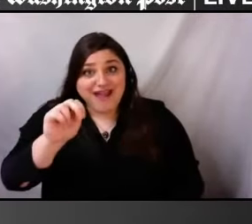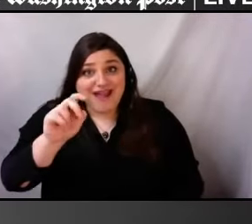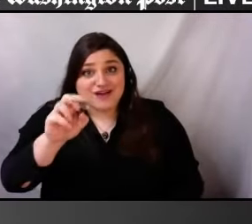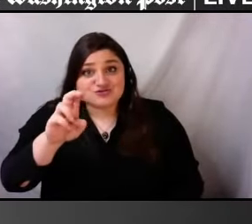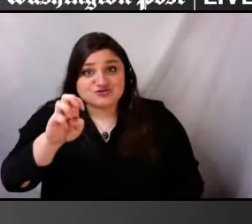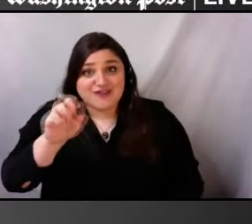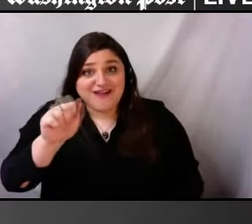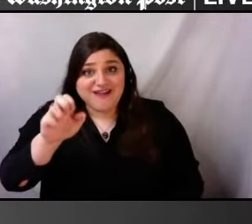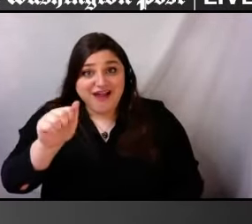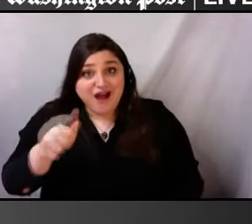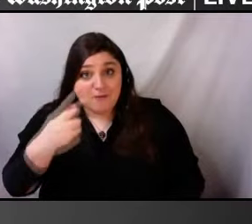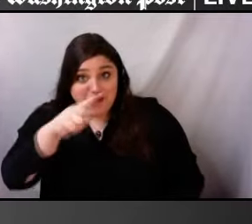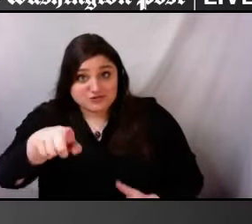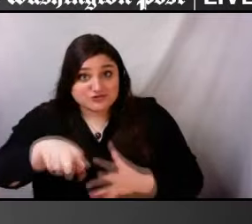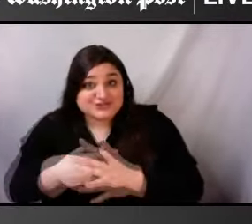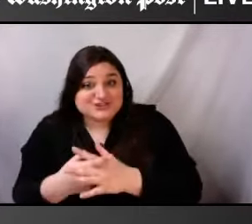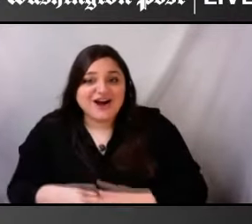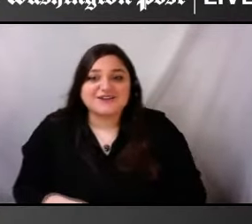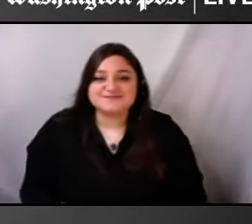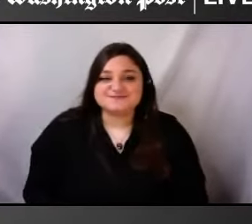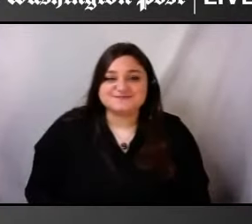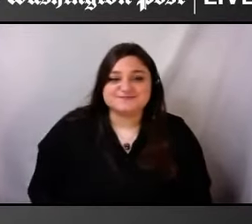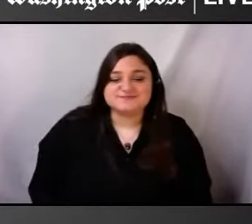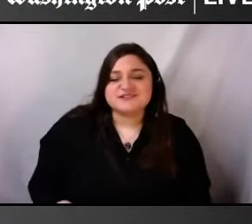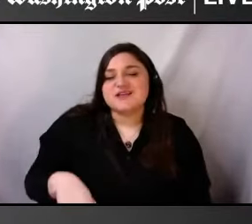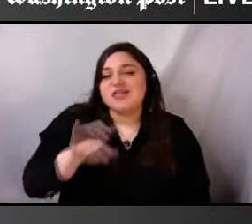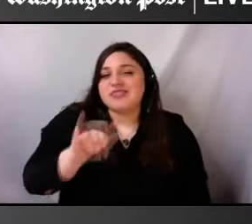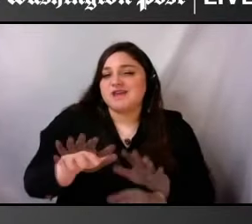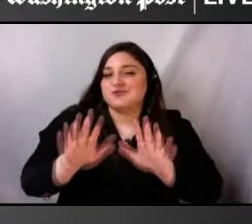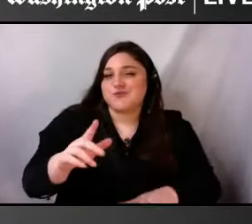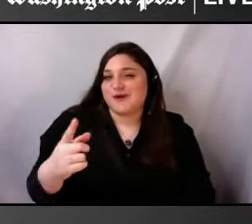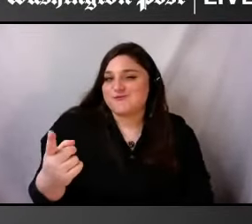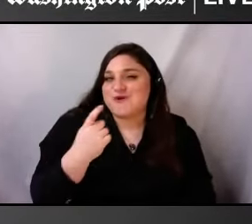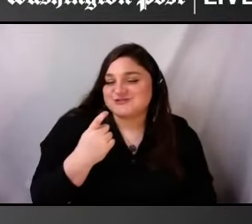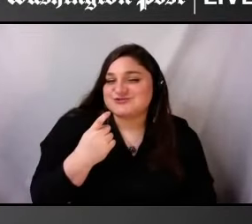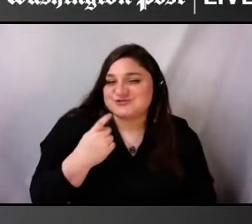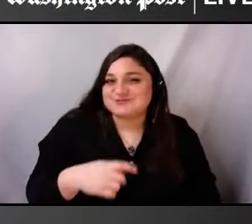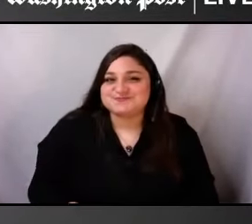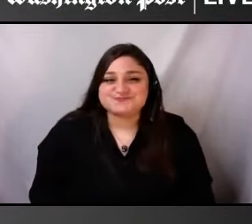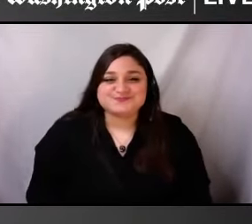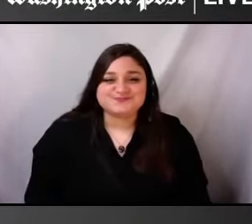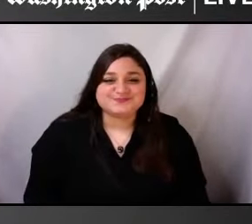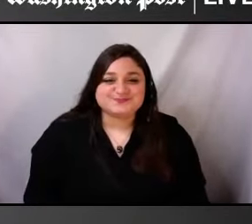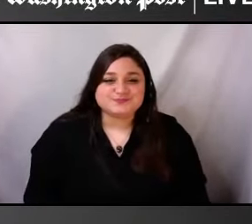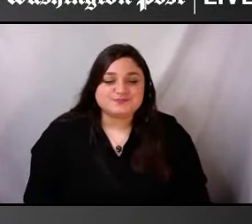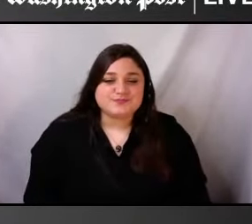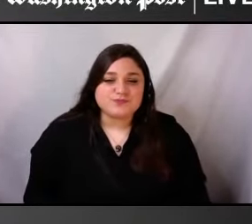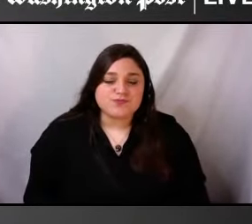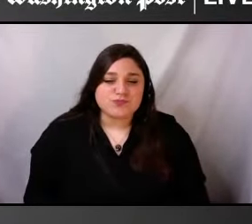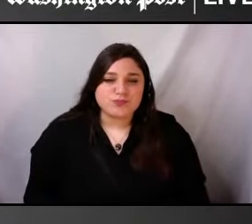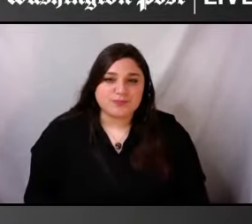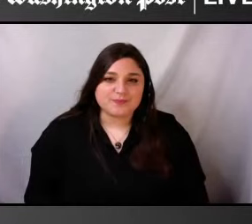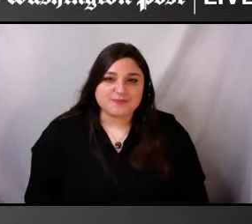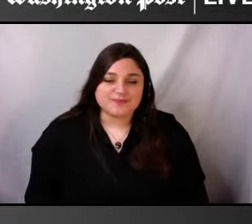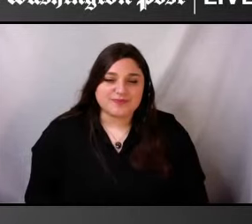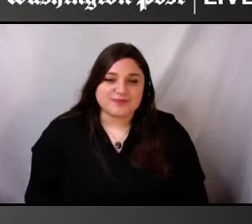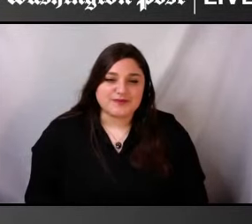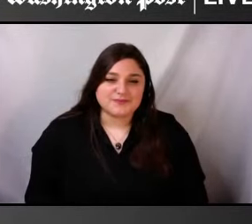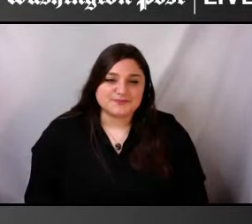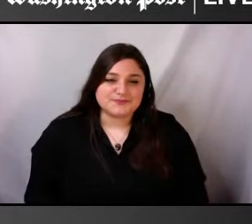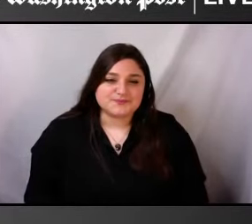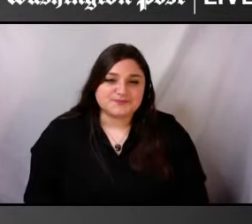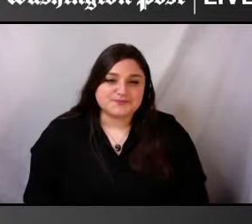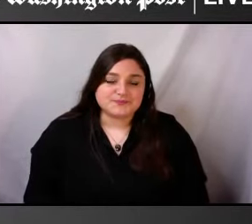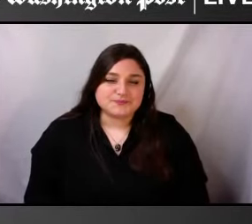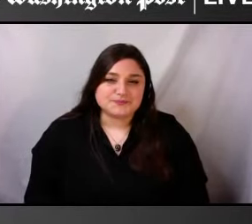That's a great question. That's you. It really means disability, you know, is so we talk about the fact that it